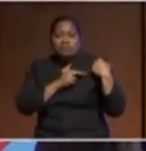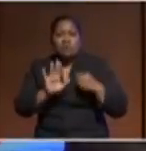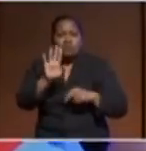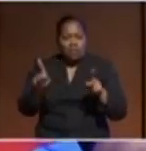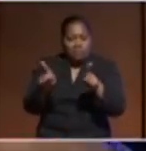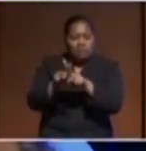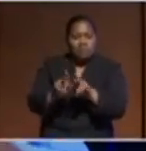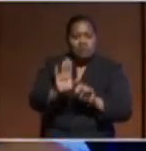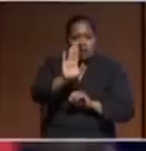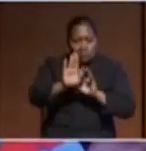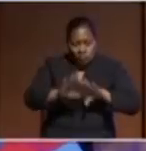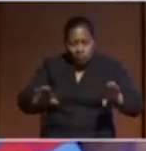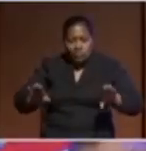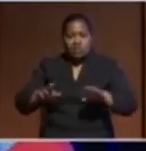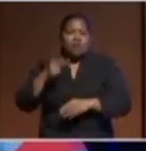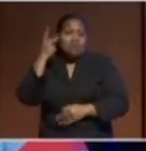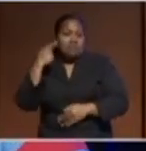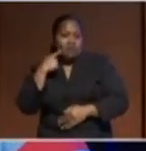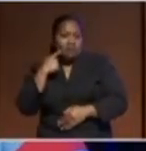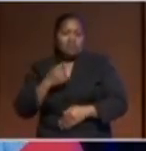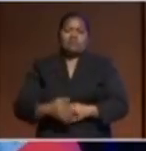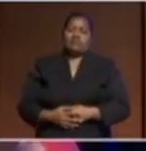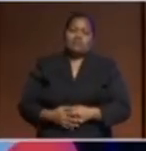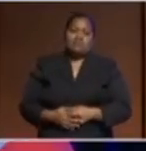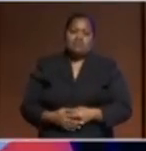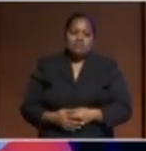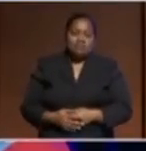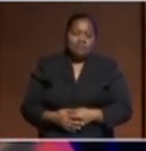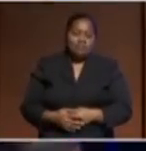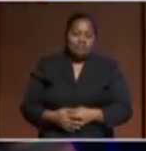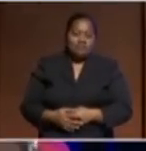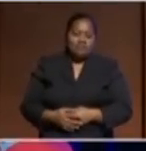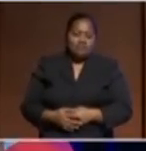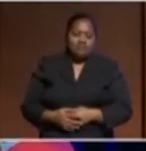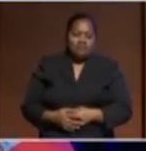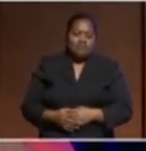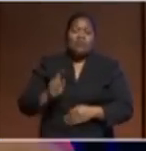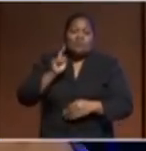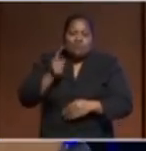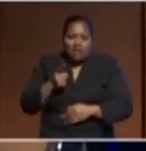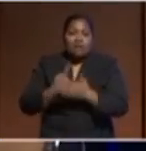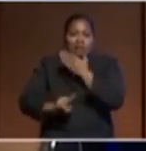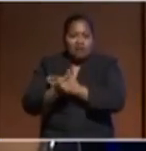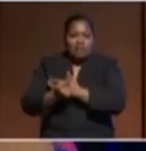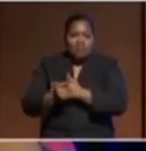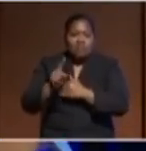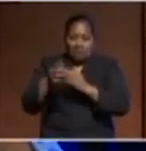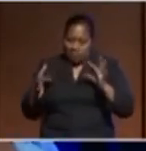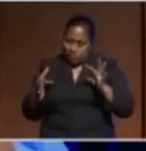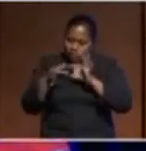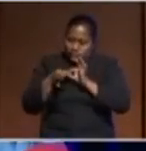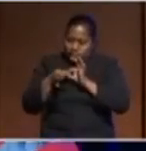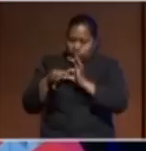to your children, to your family, and to the wider group. And that is the key to holding everything together is when every